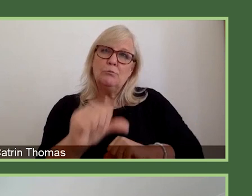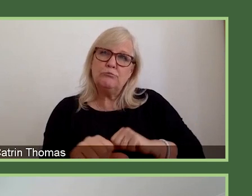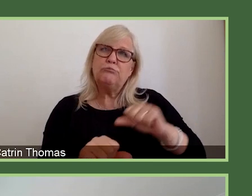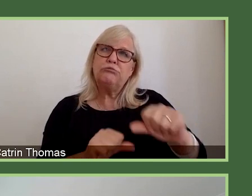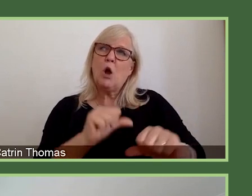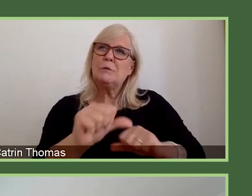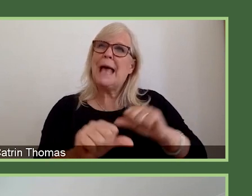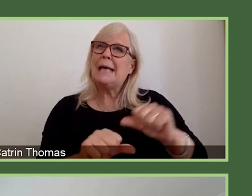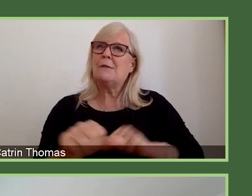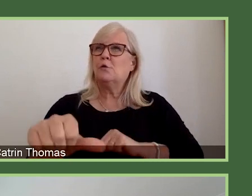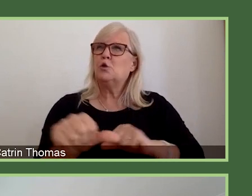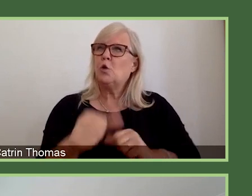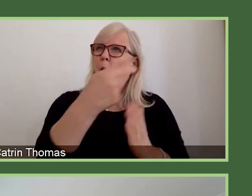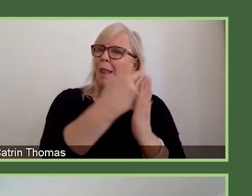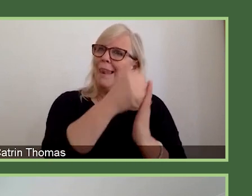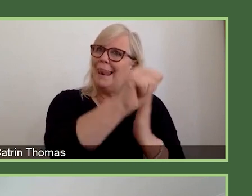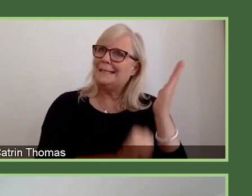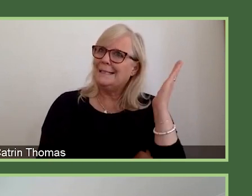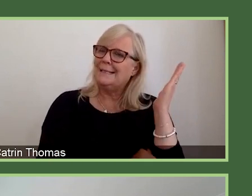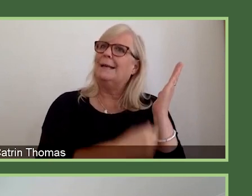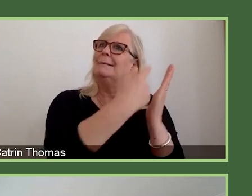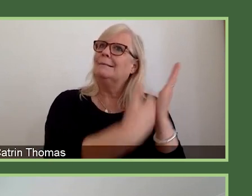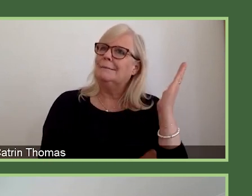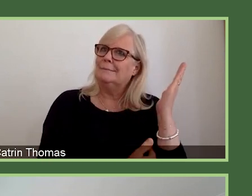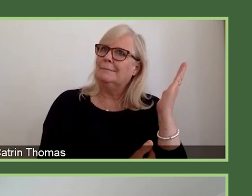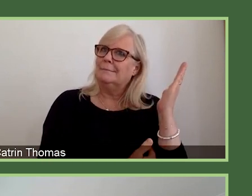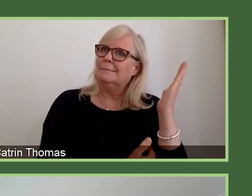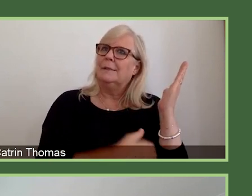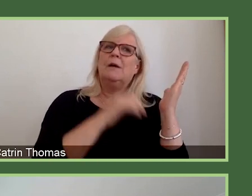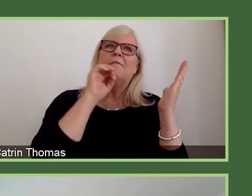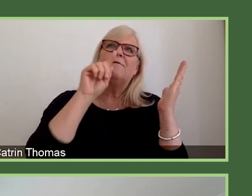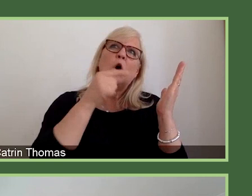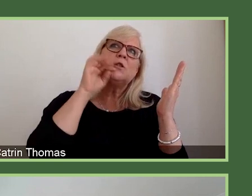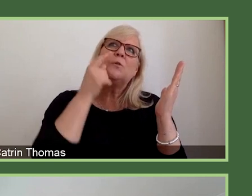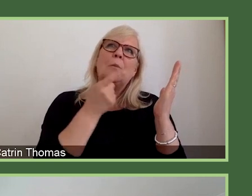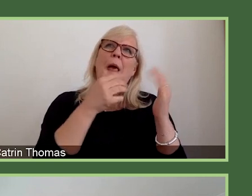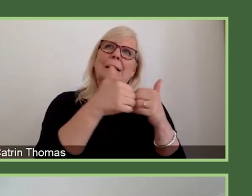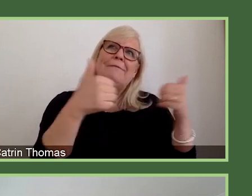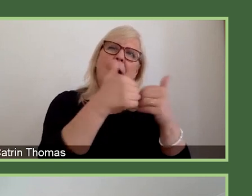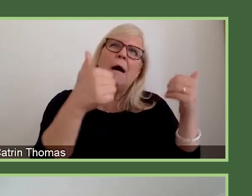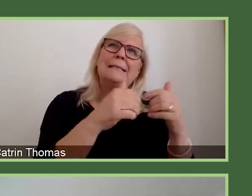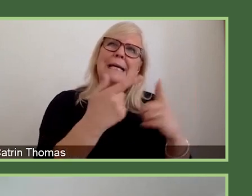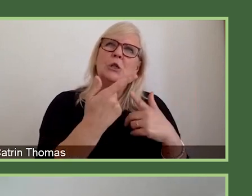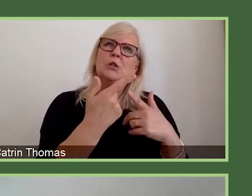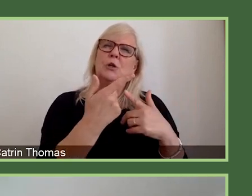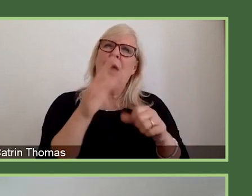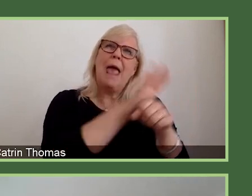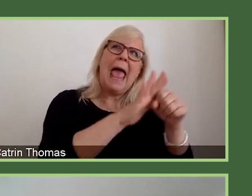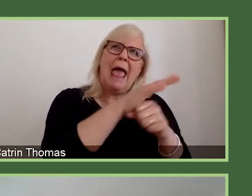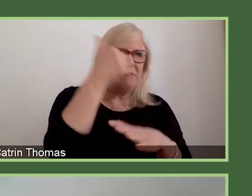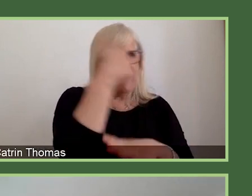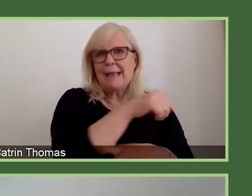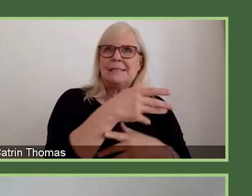applications by subject area panels, expert panels. Those applications that are